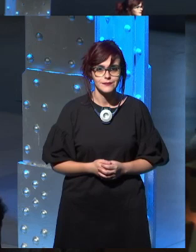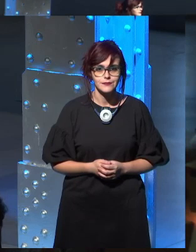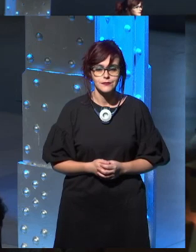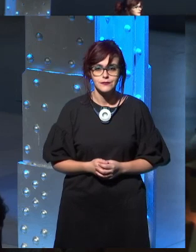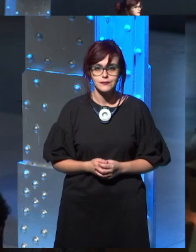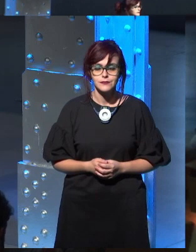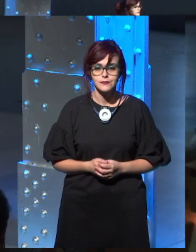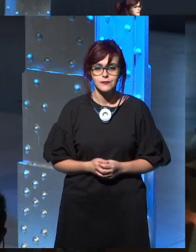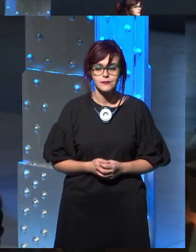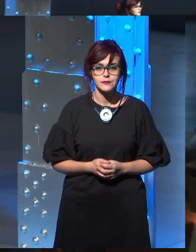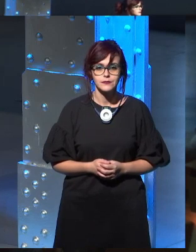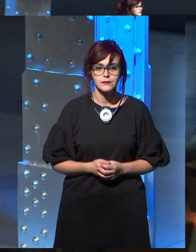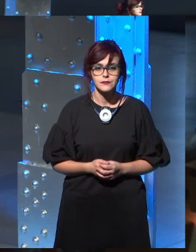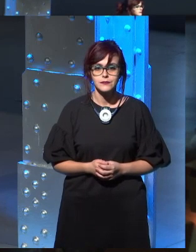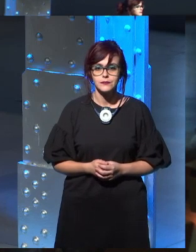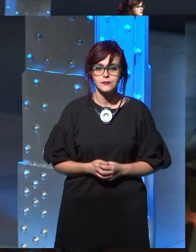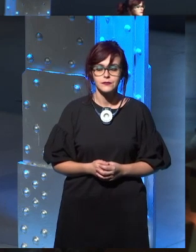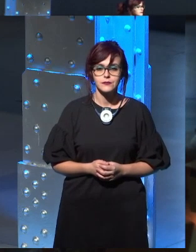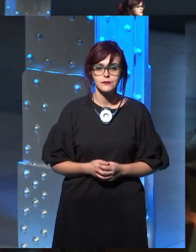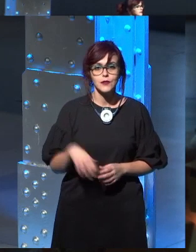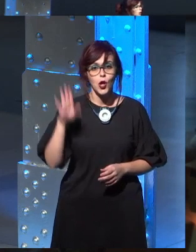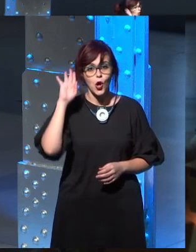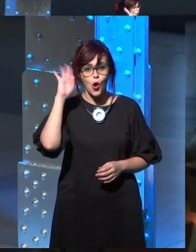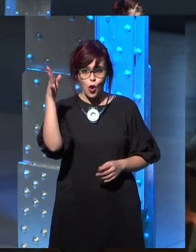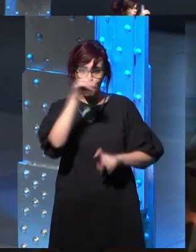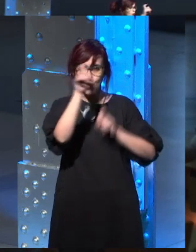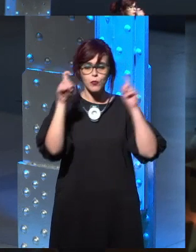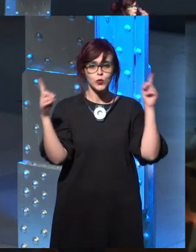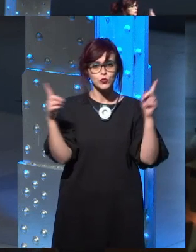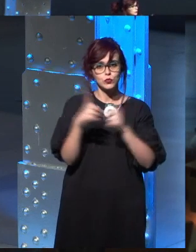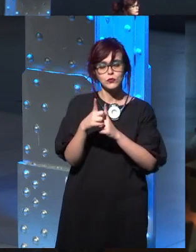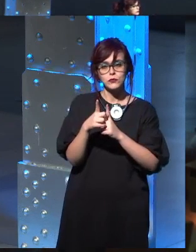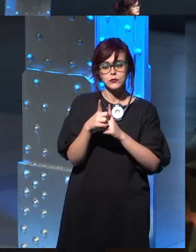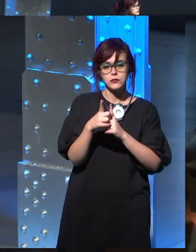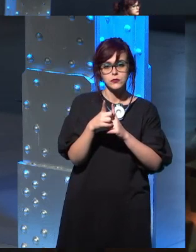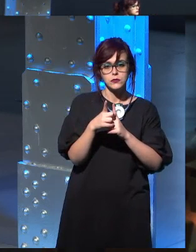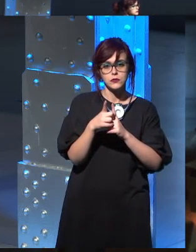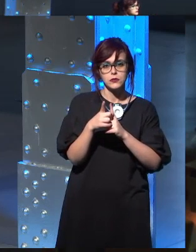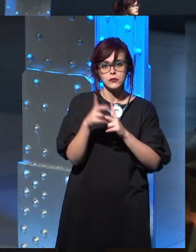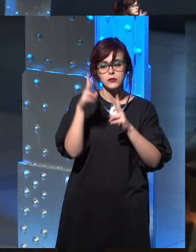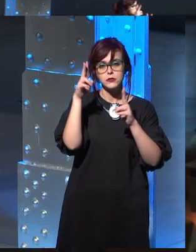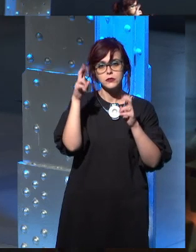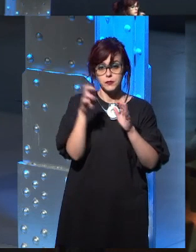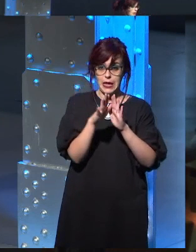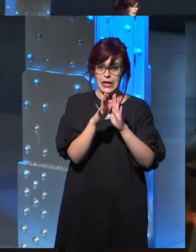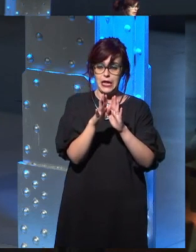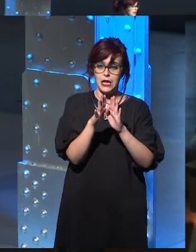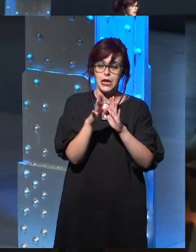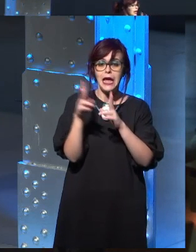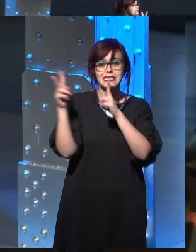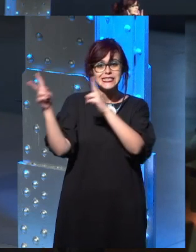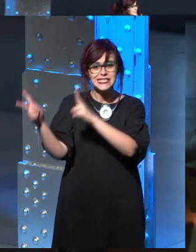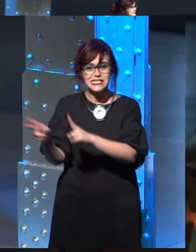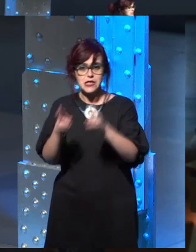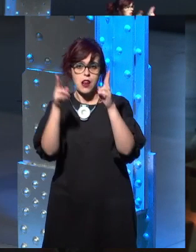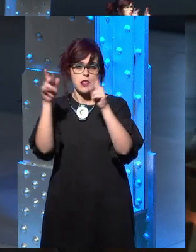hello. Um, I have a question. I know this show is deferred a lot from the books, obviously. Do you still follow the show,